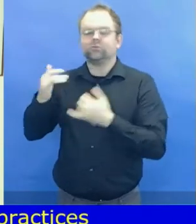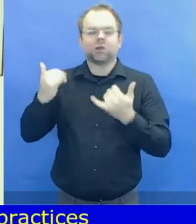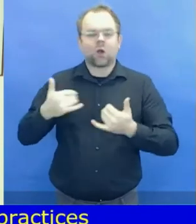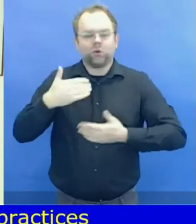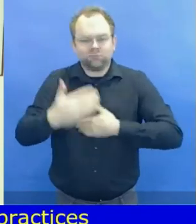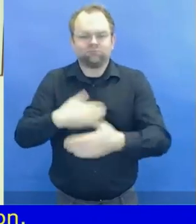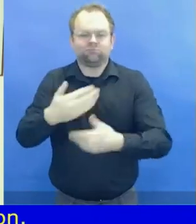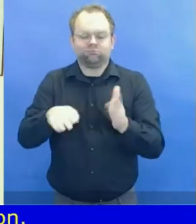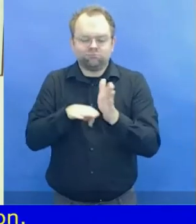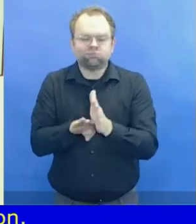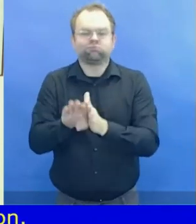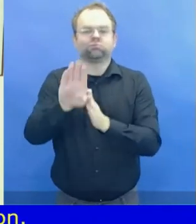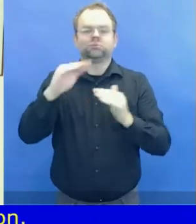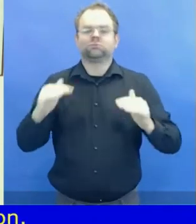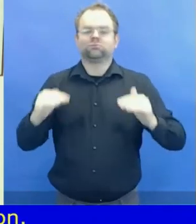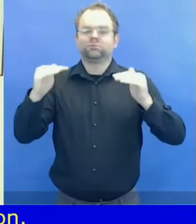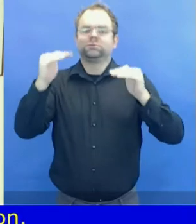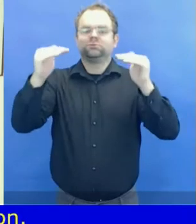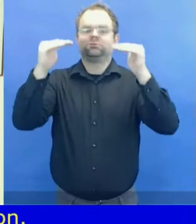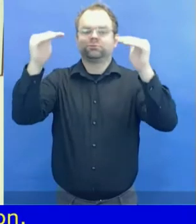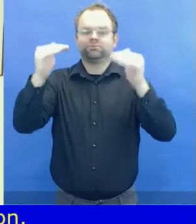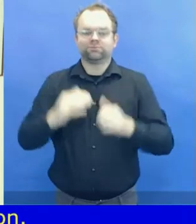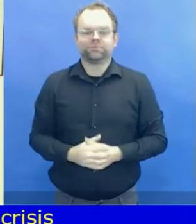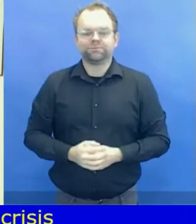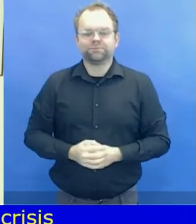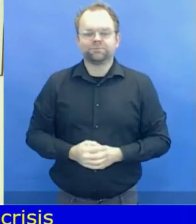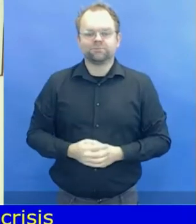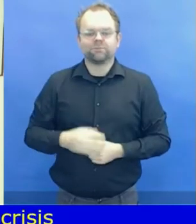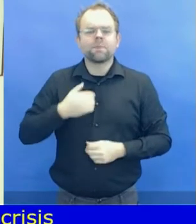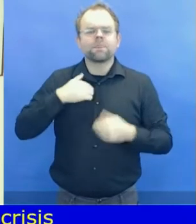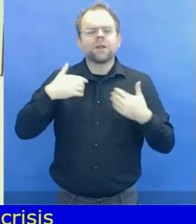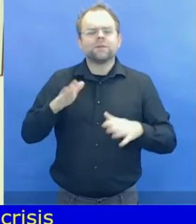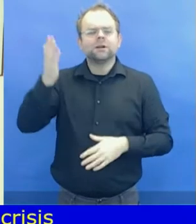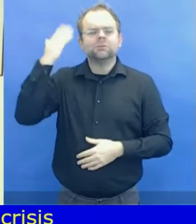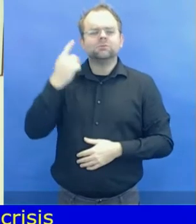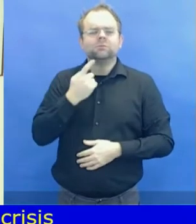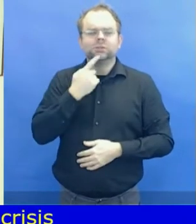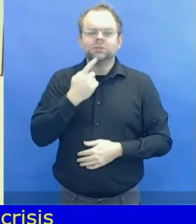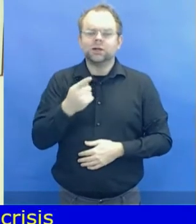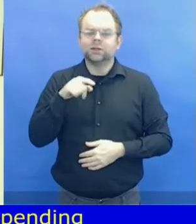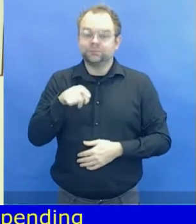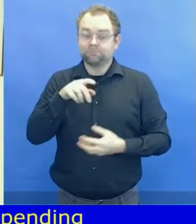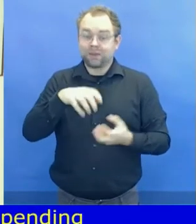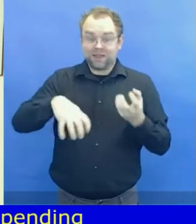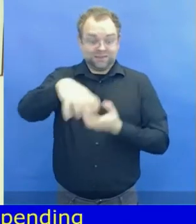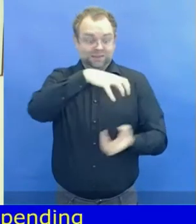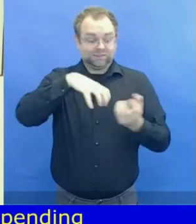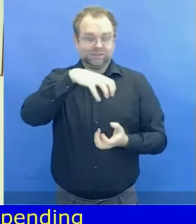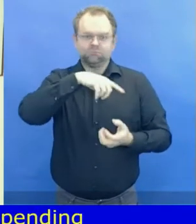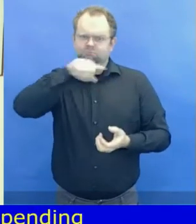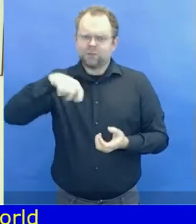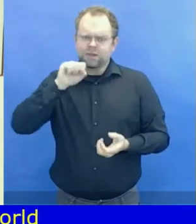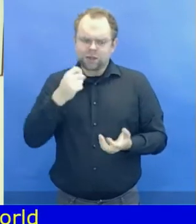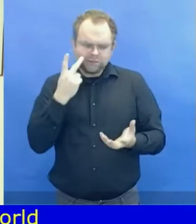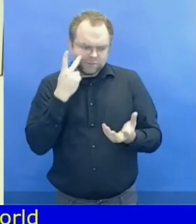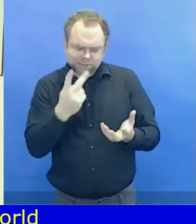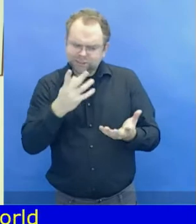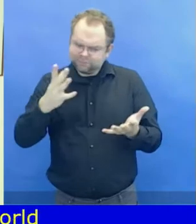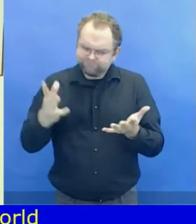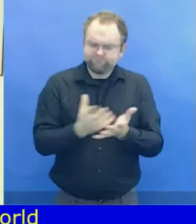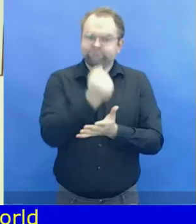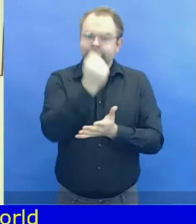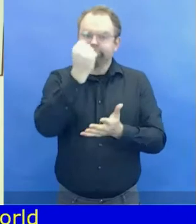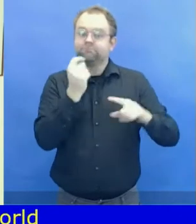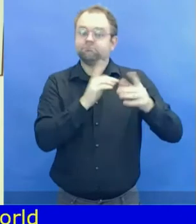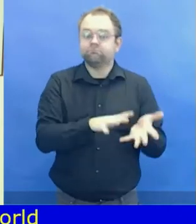the world that emerges from this pandemic is a world that's more just, free of discrimination and violence. This is a historic event that